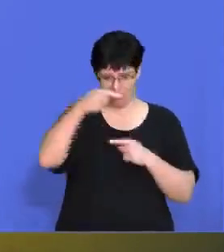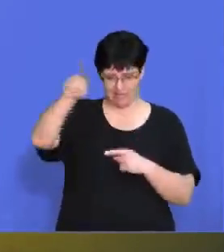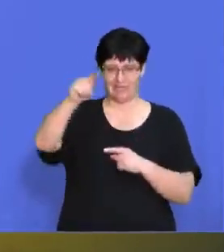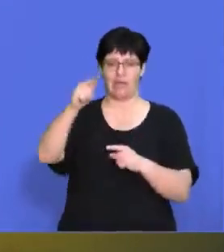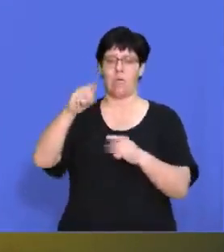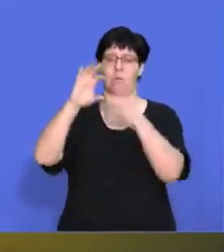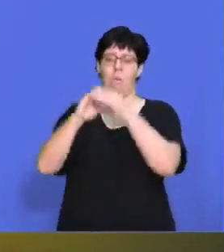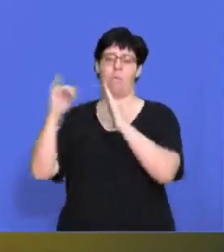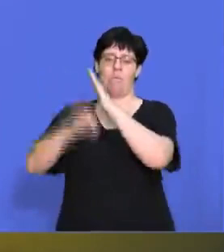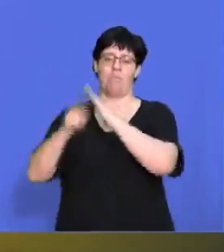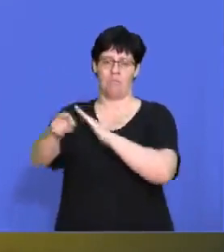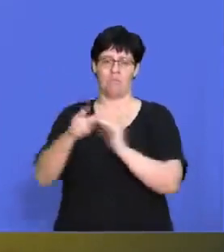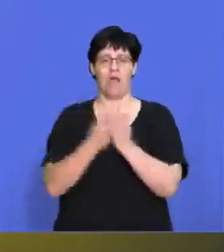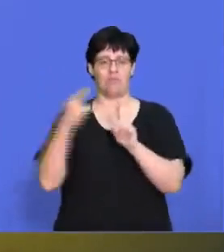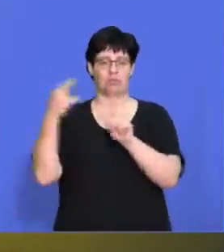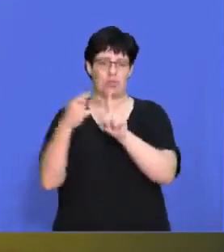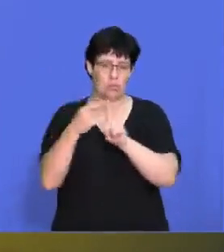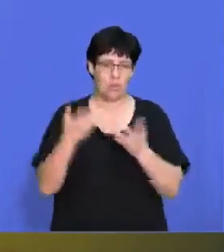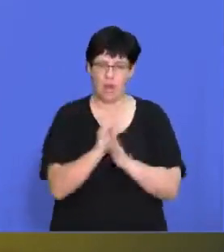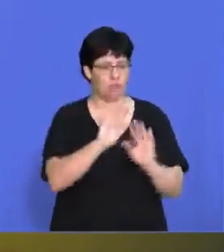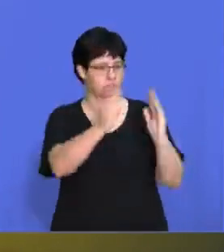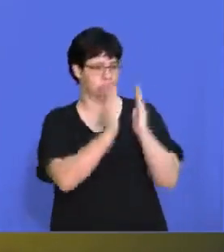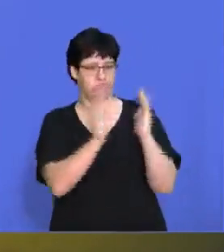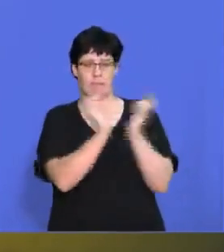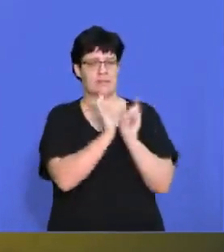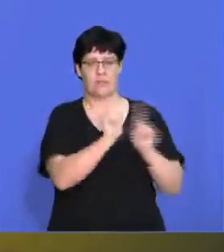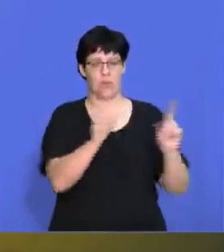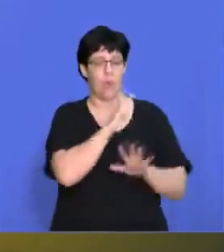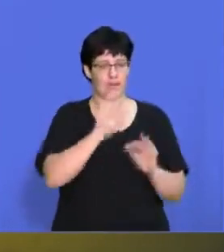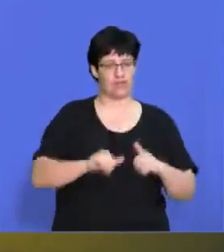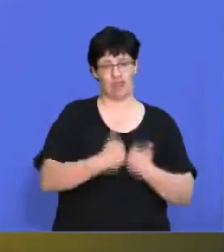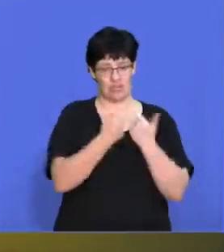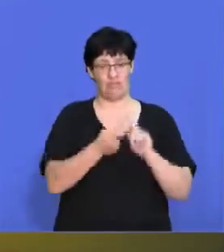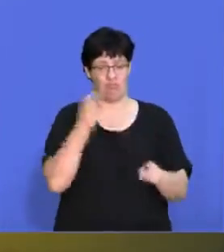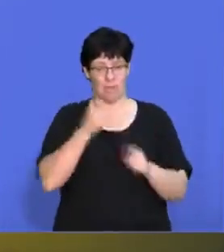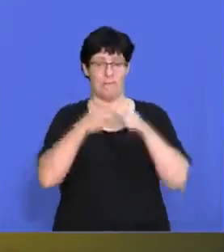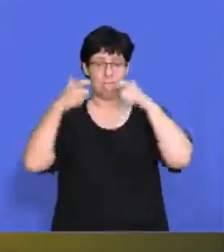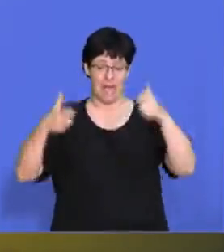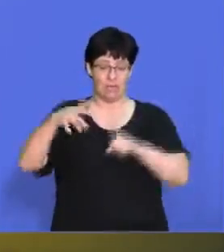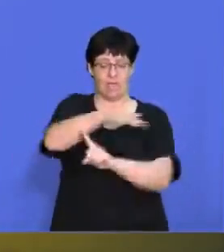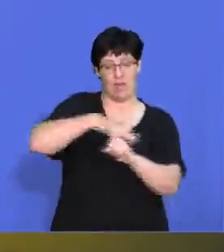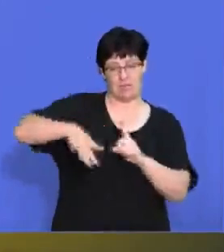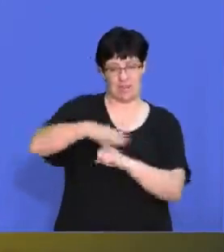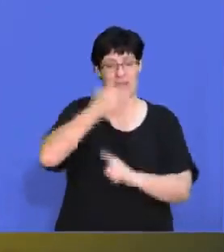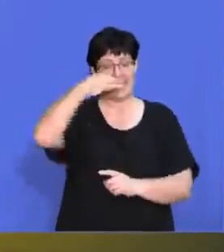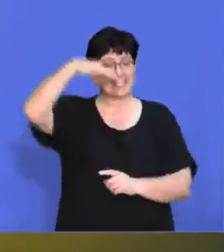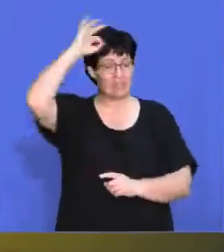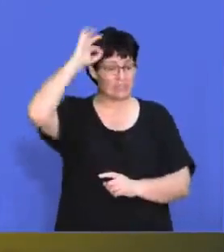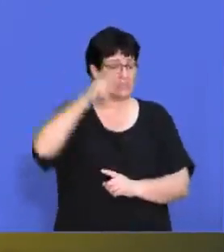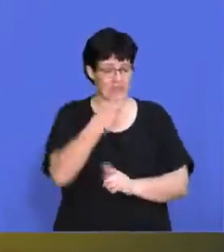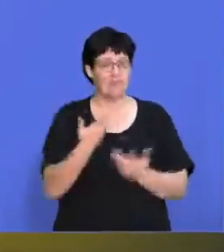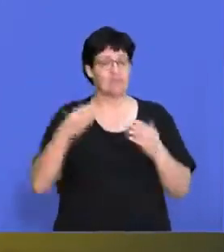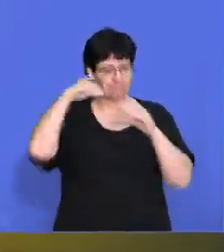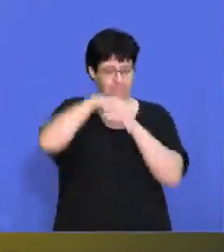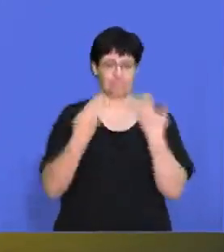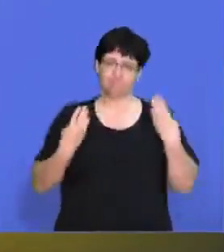rather than face-to-face meetings. Because that was a challenge from the macro environment, because the government had implemented a lockdown